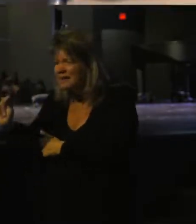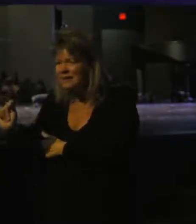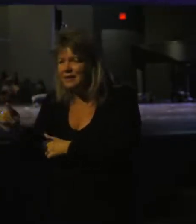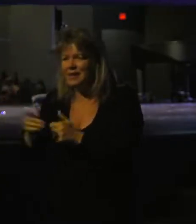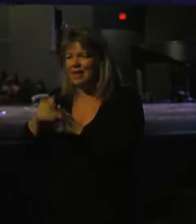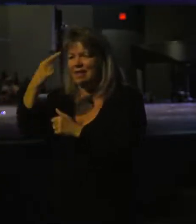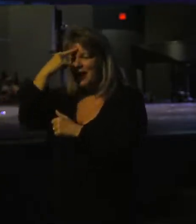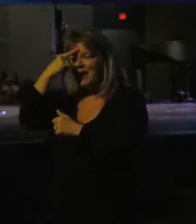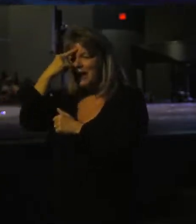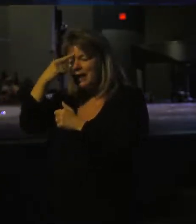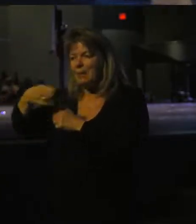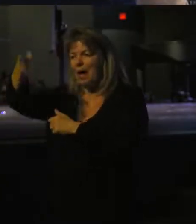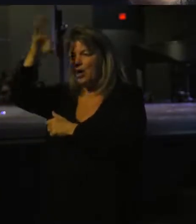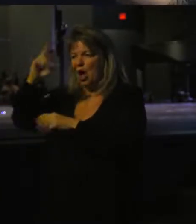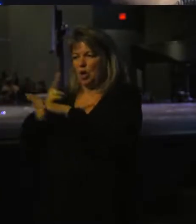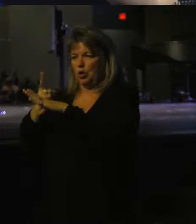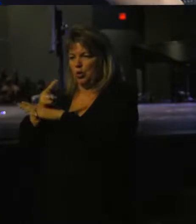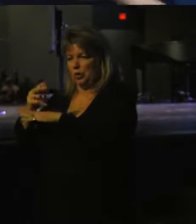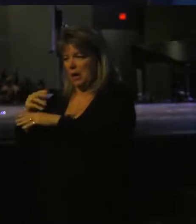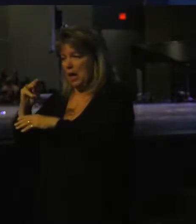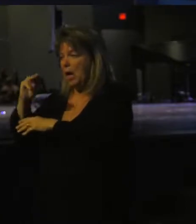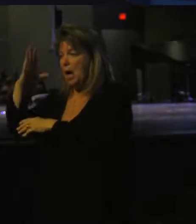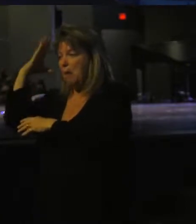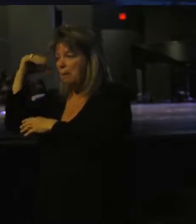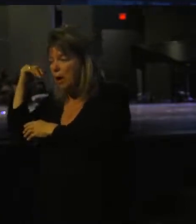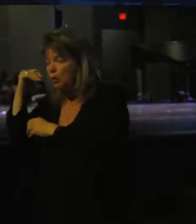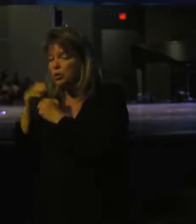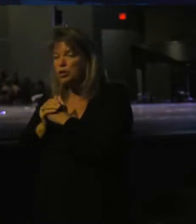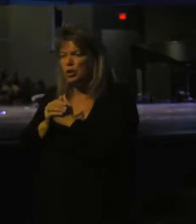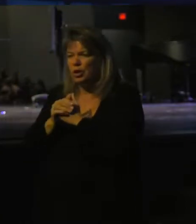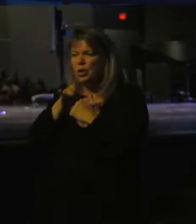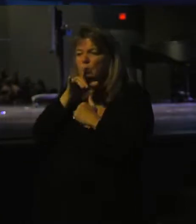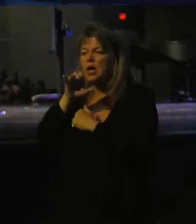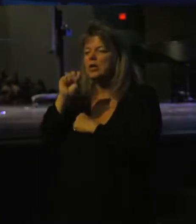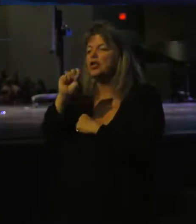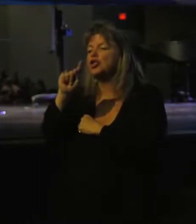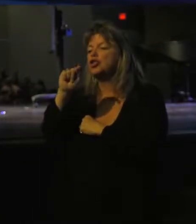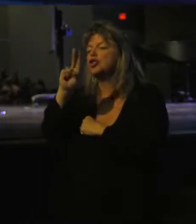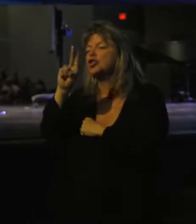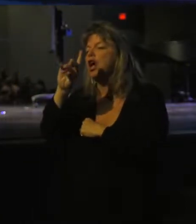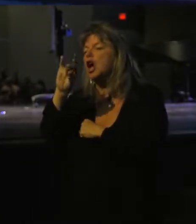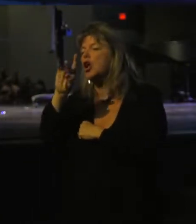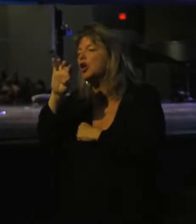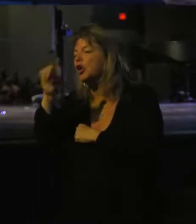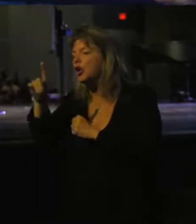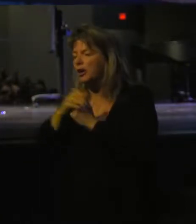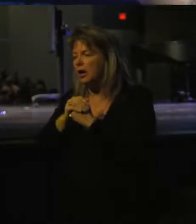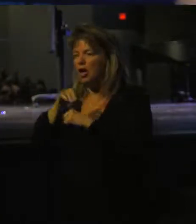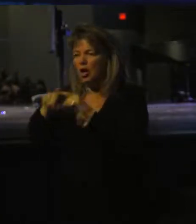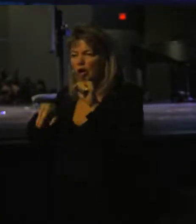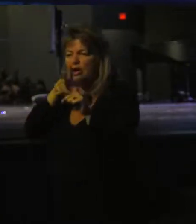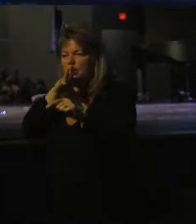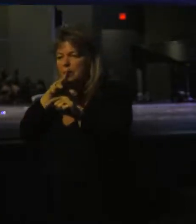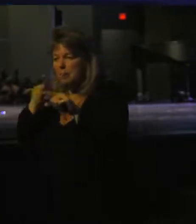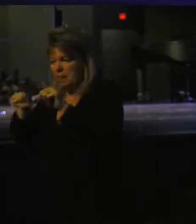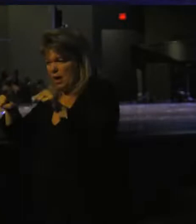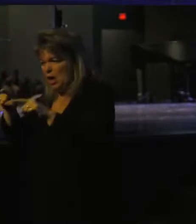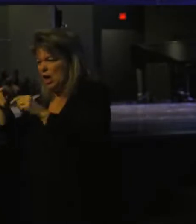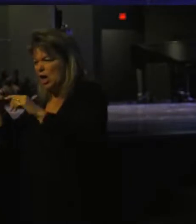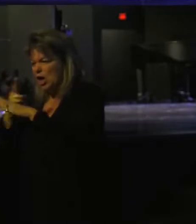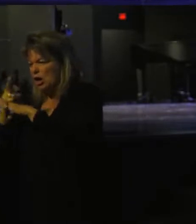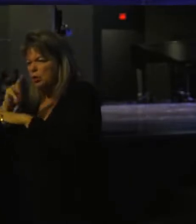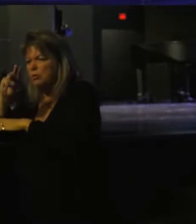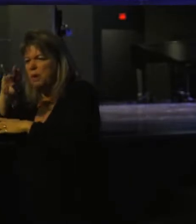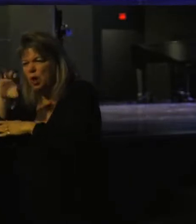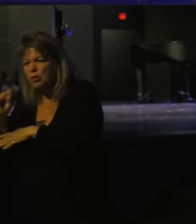Think about God using Moses who stuttered, could not get in front of people to talk, but God used Moses to free the